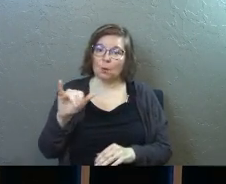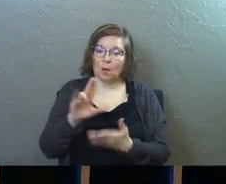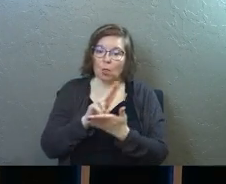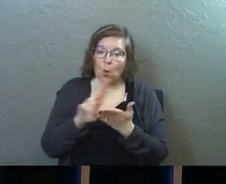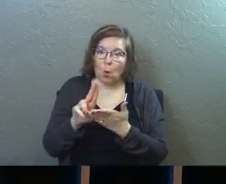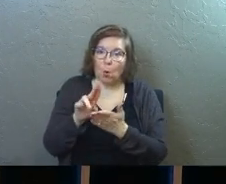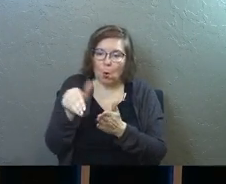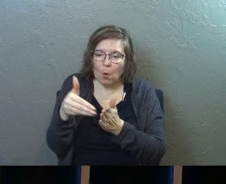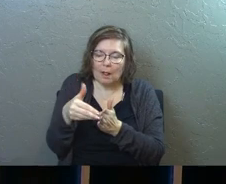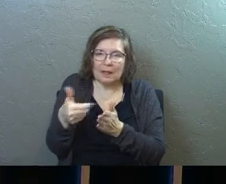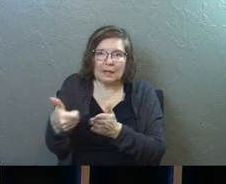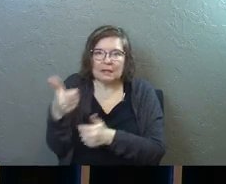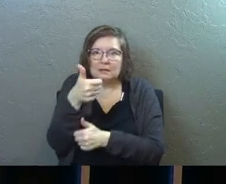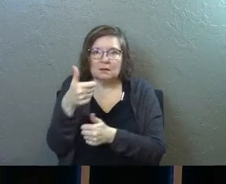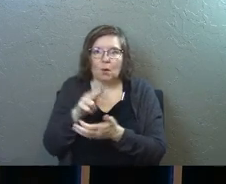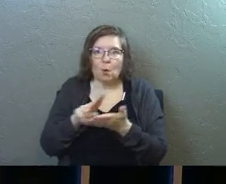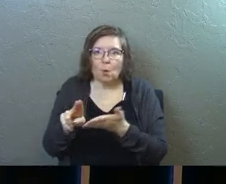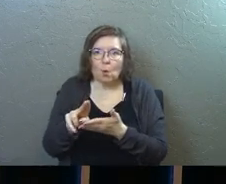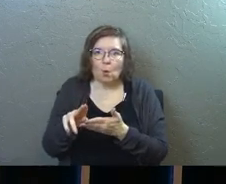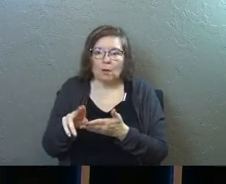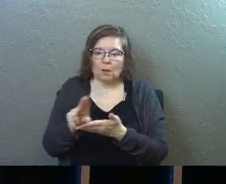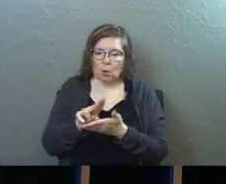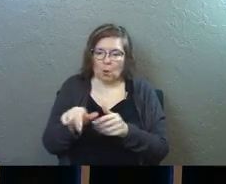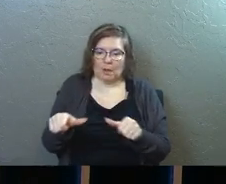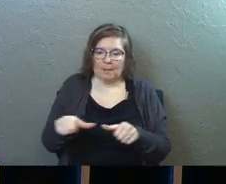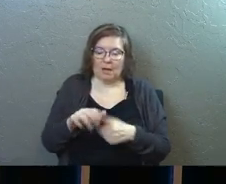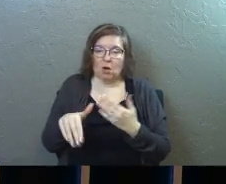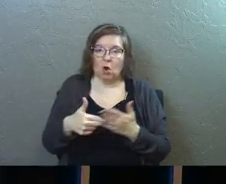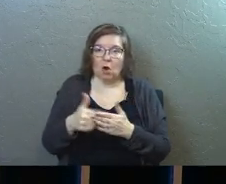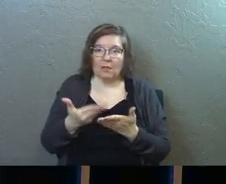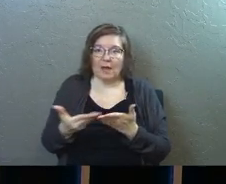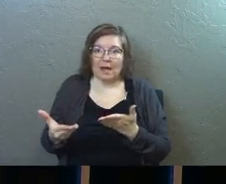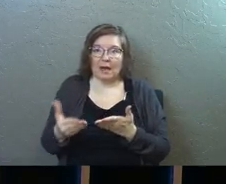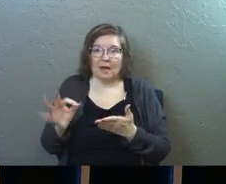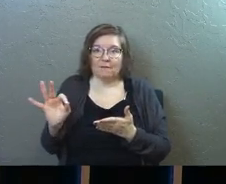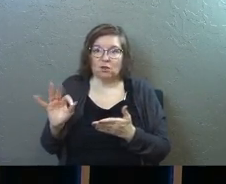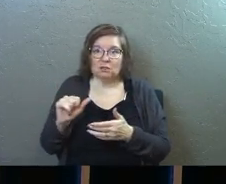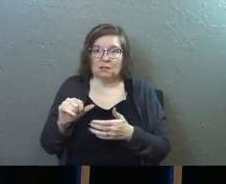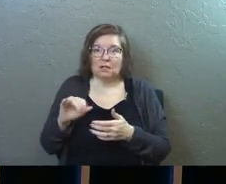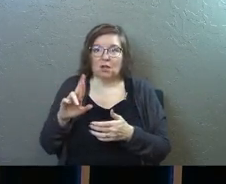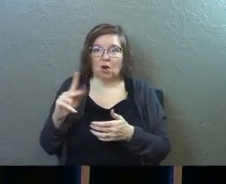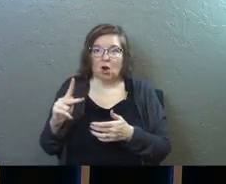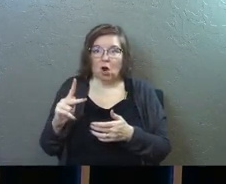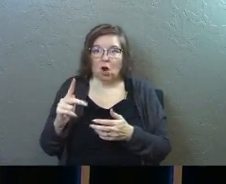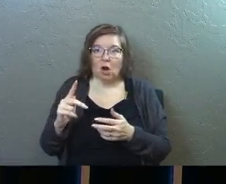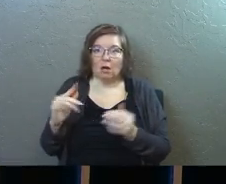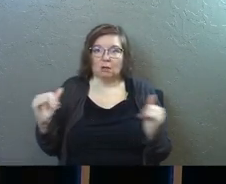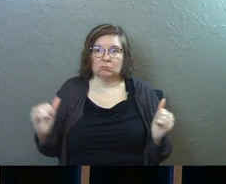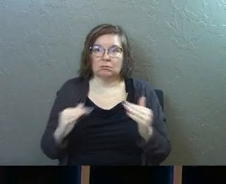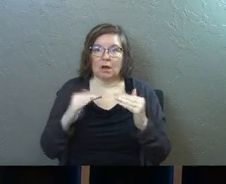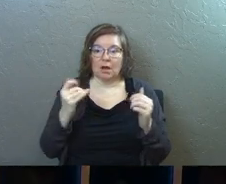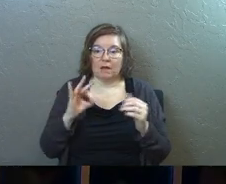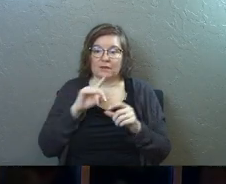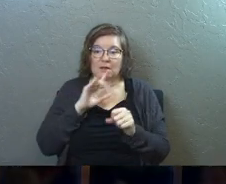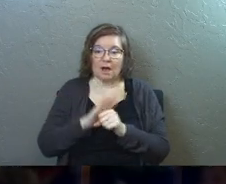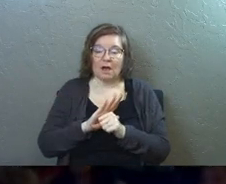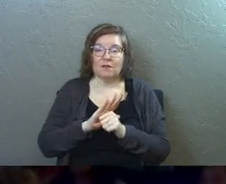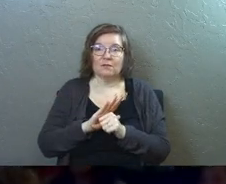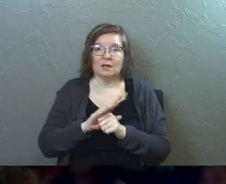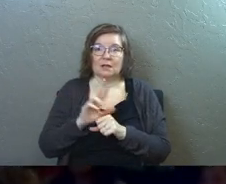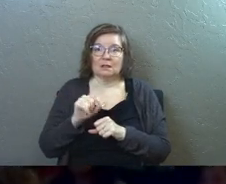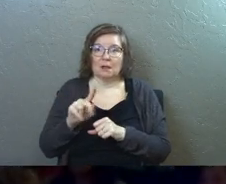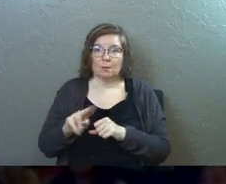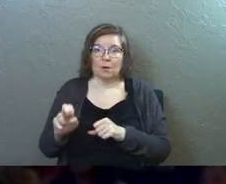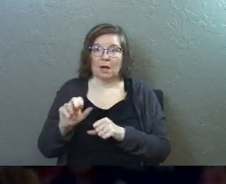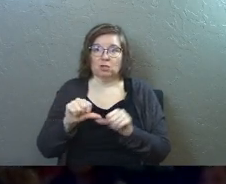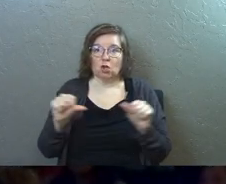Holies and the Holy Place and all the items of furniture and the Ark of the Covenant and the Bronze Altar and all that kind of stuff. It's all in that